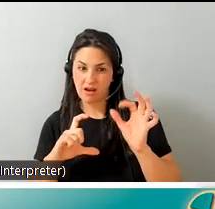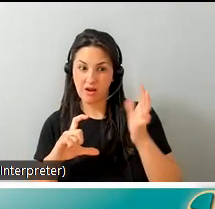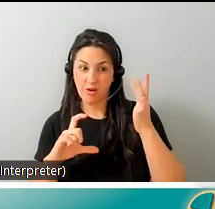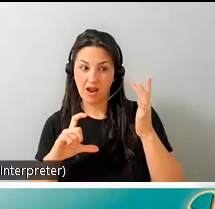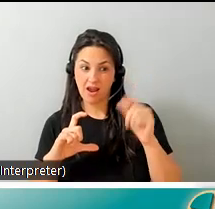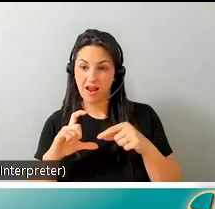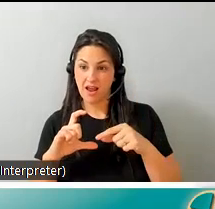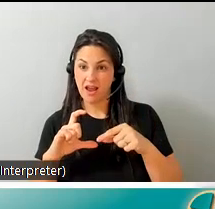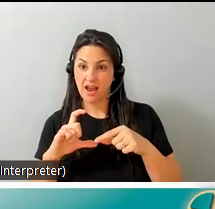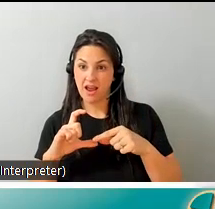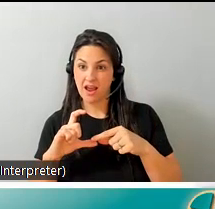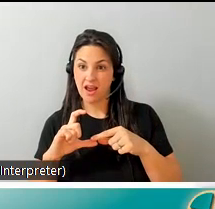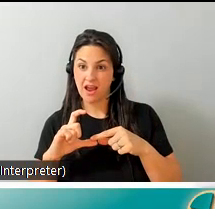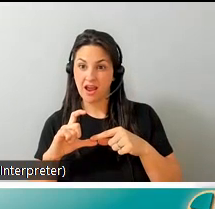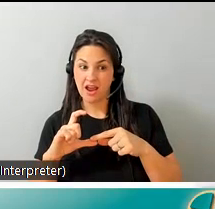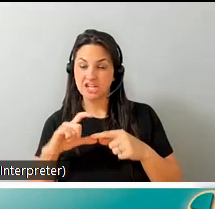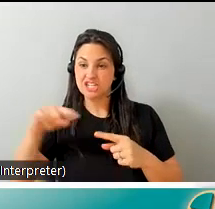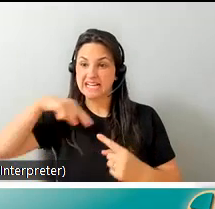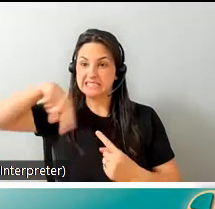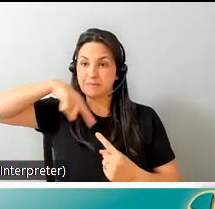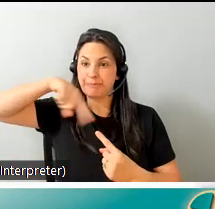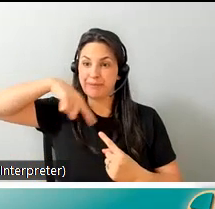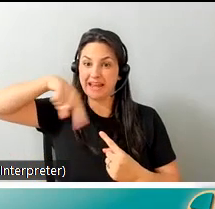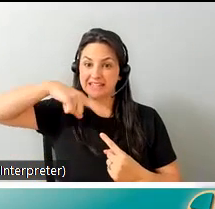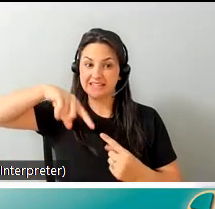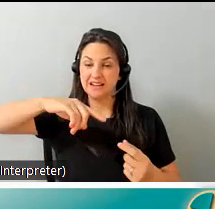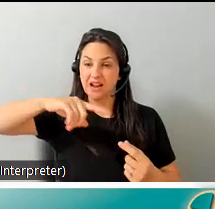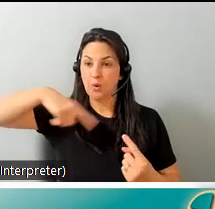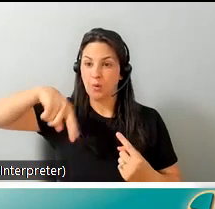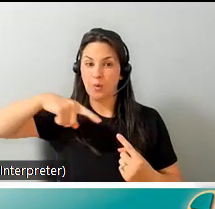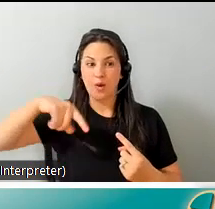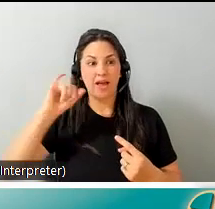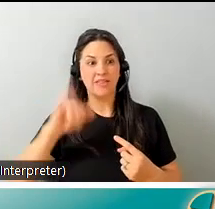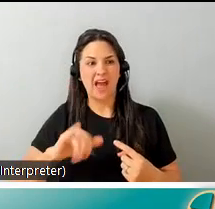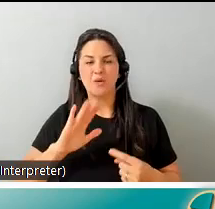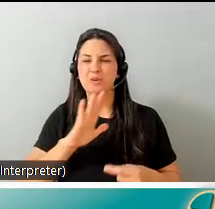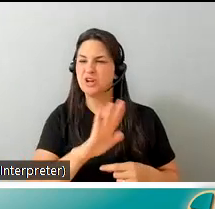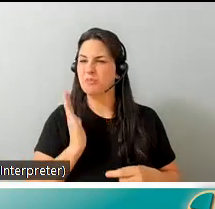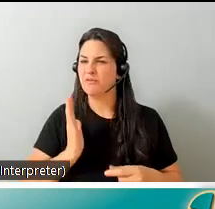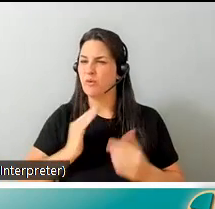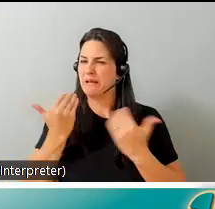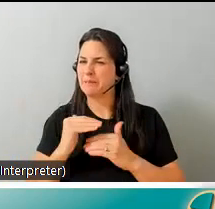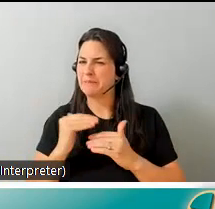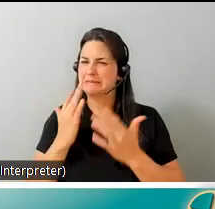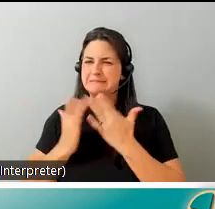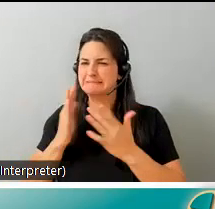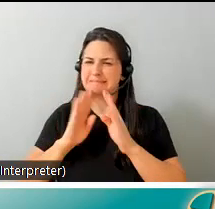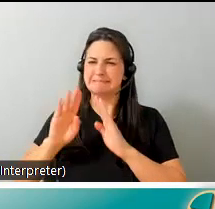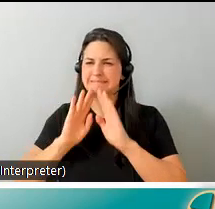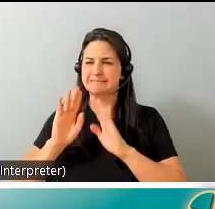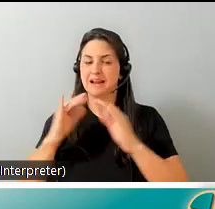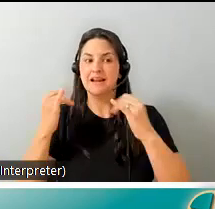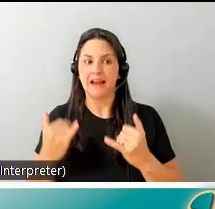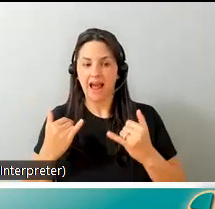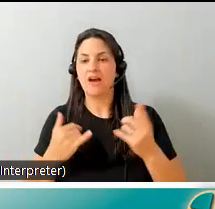spin spin the box and that was that that was the big limitation and so that's her trying it out and oh